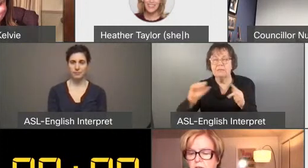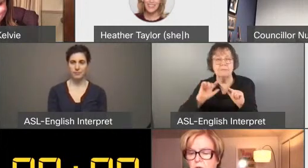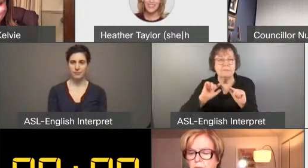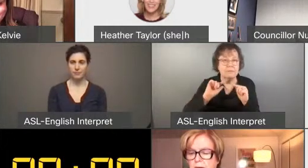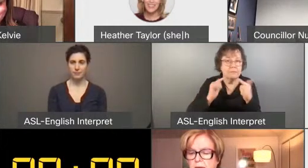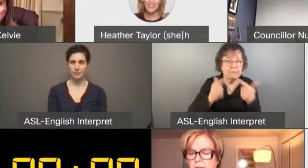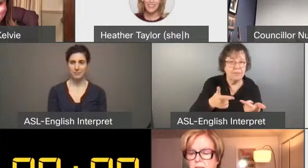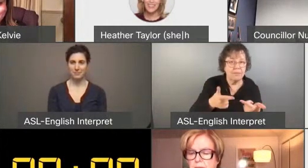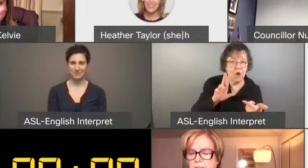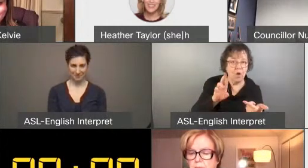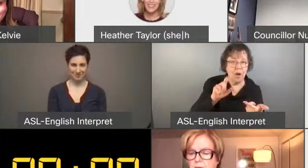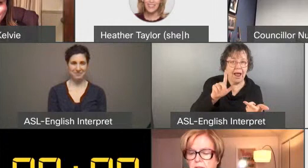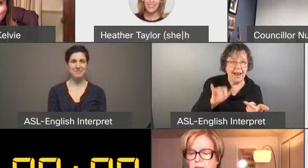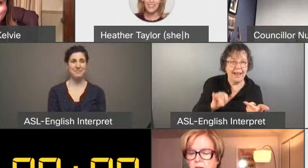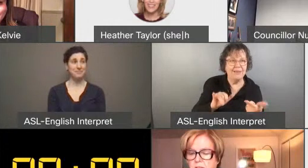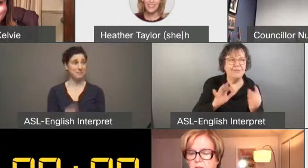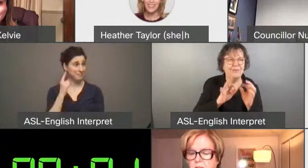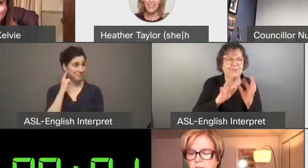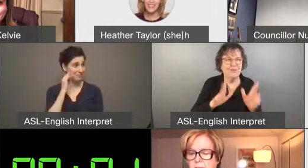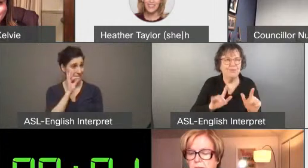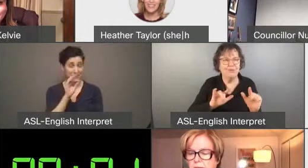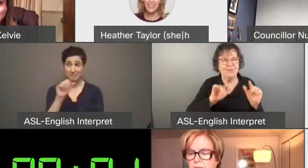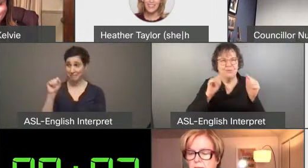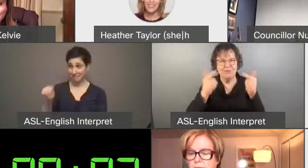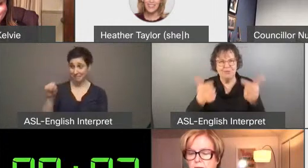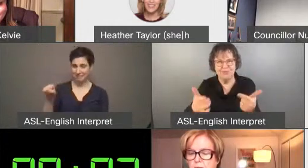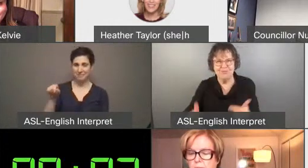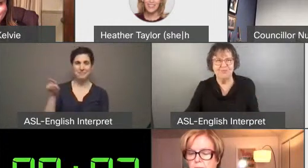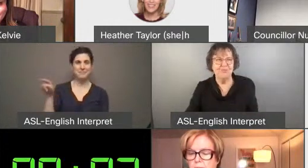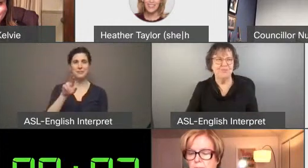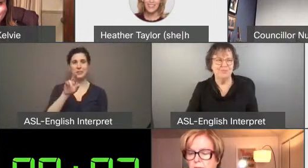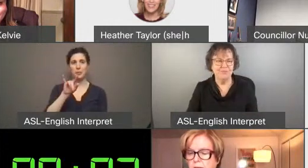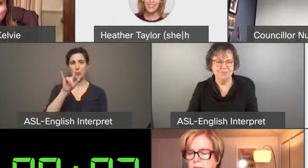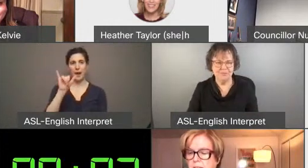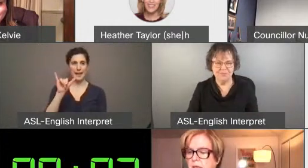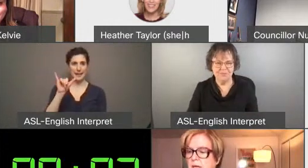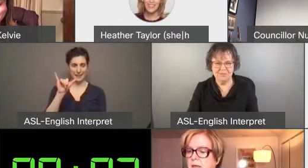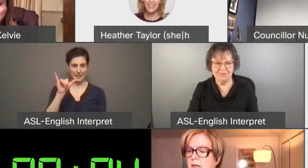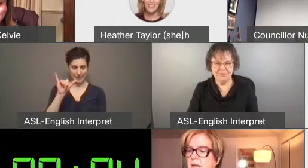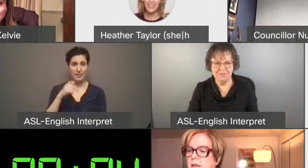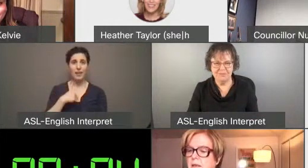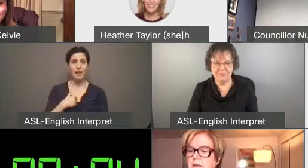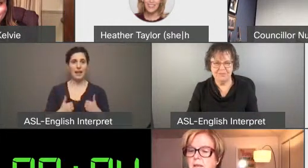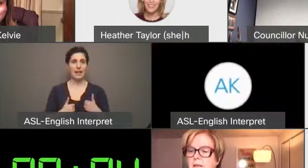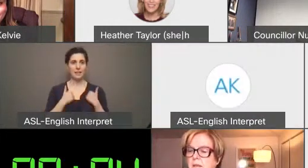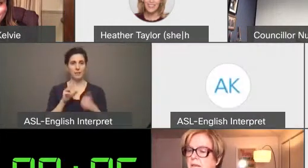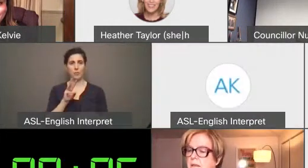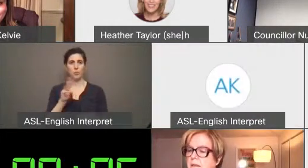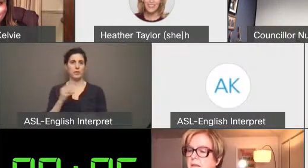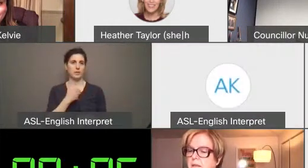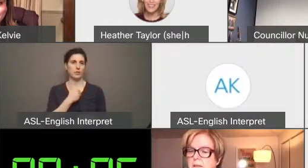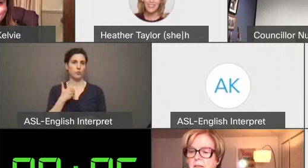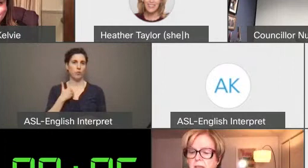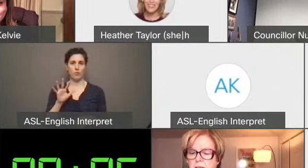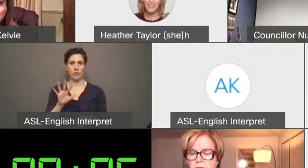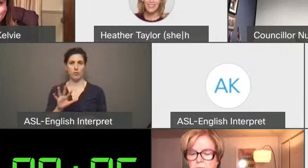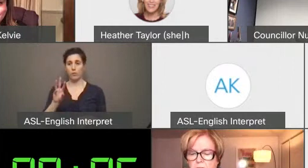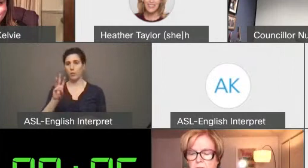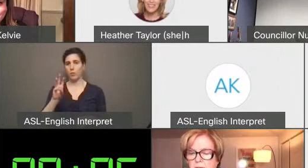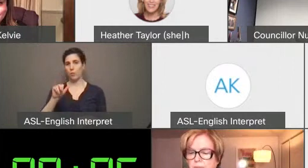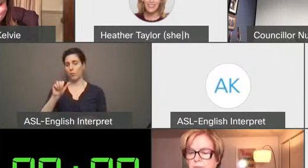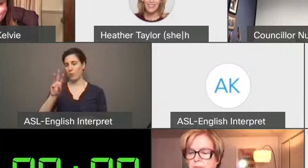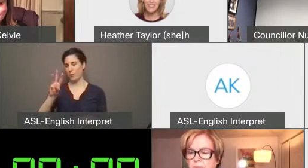We can hear you. Go ahead. Okay. Yes, my name is Riley. I live in the West End of Toronto in Ward 9.